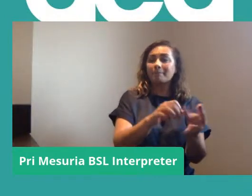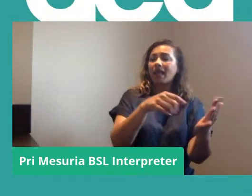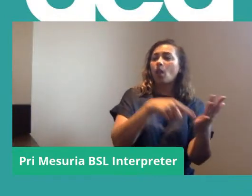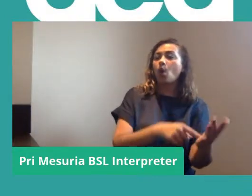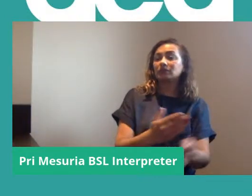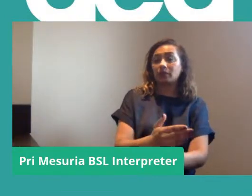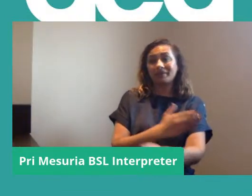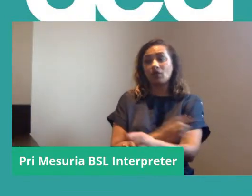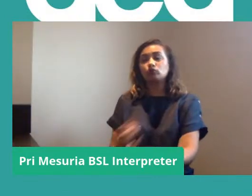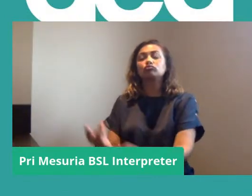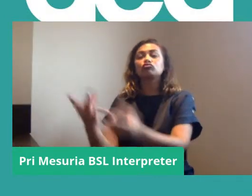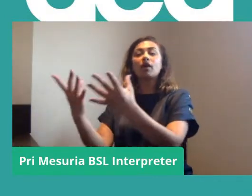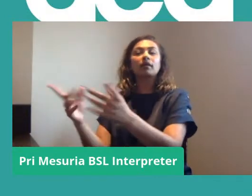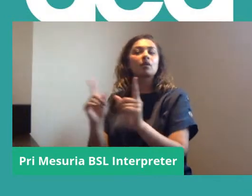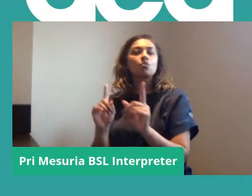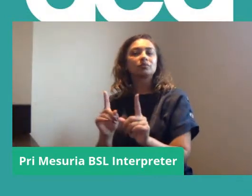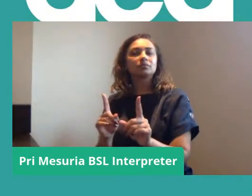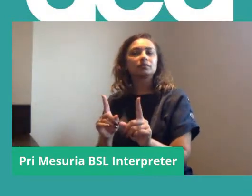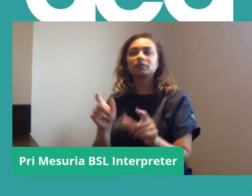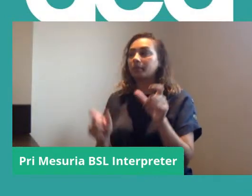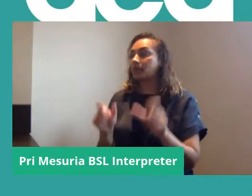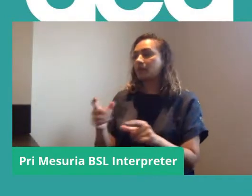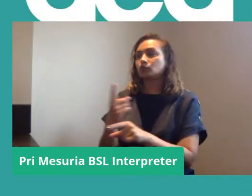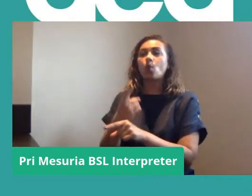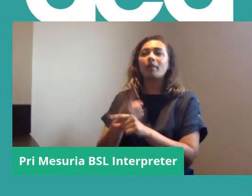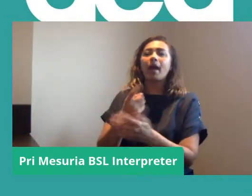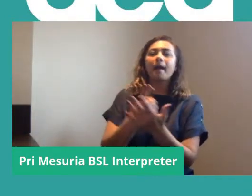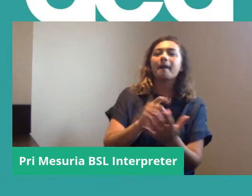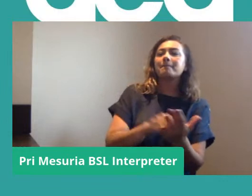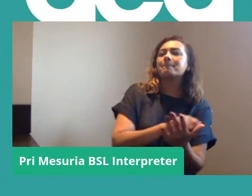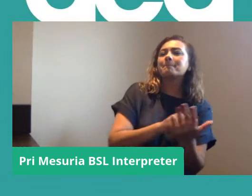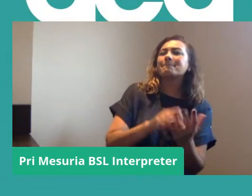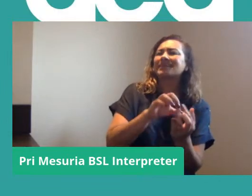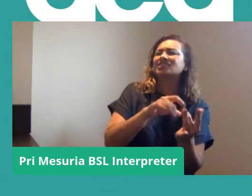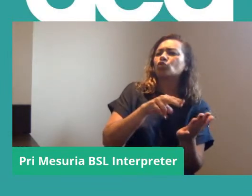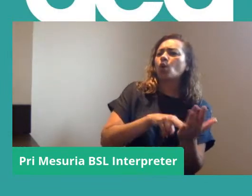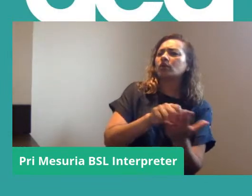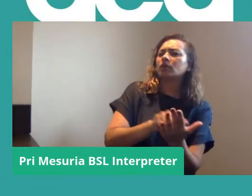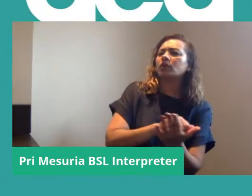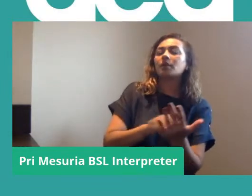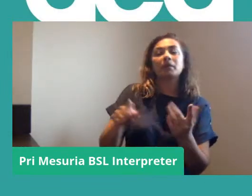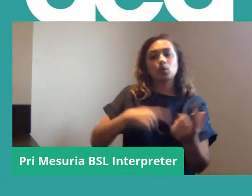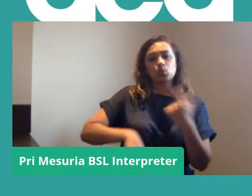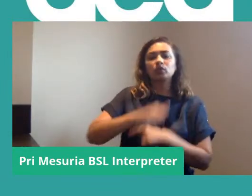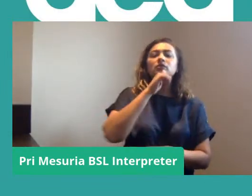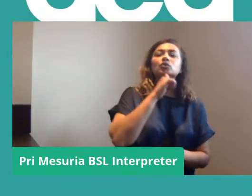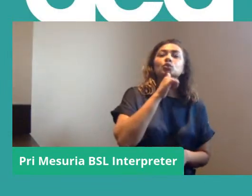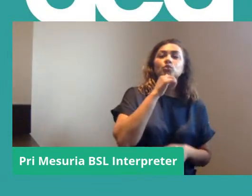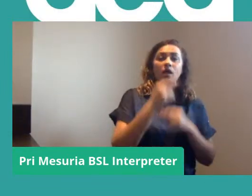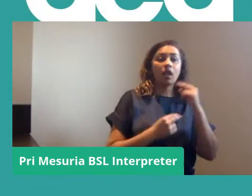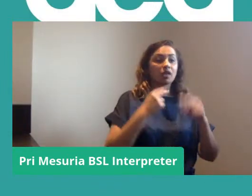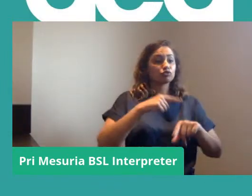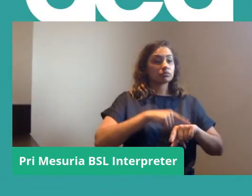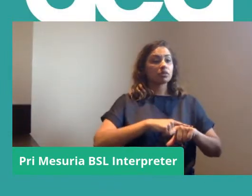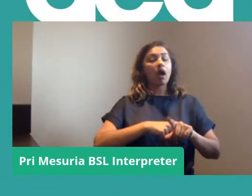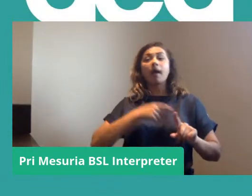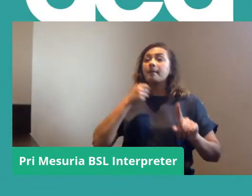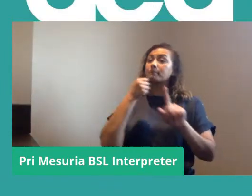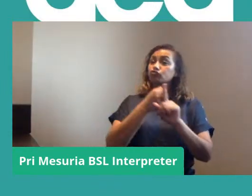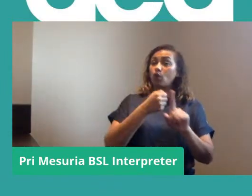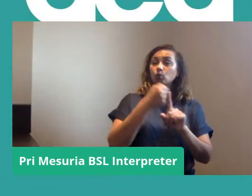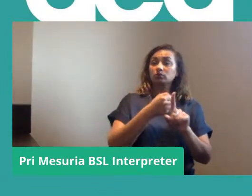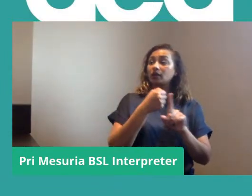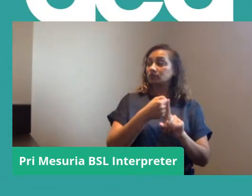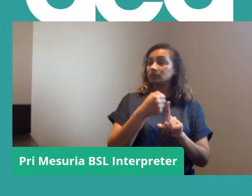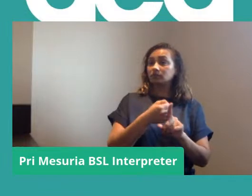actually went on strike, and people talk about petitions and things like that, but we used lunchtime protests. Could we get